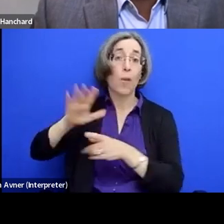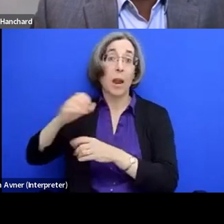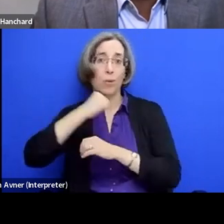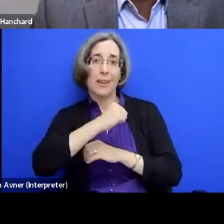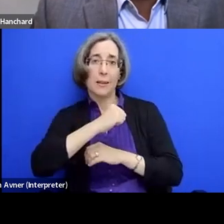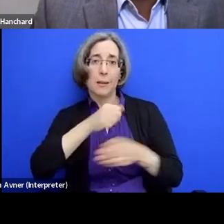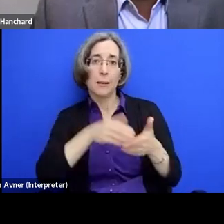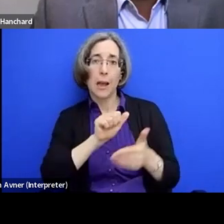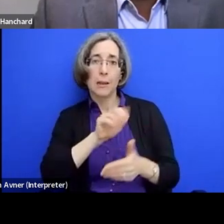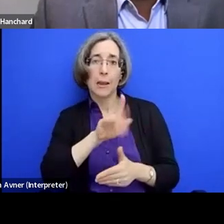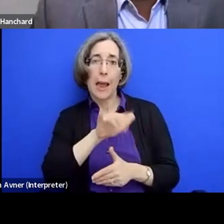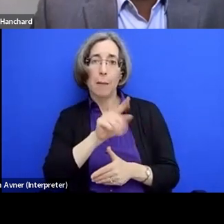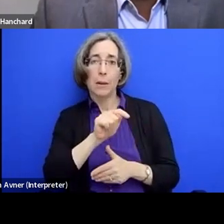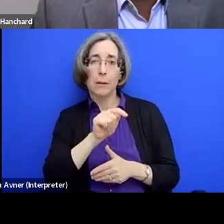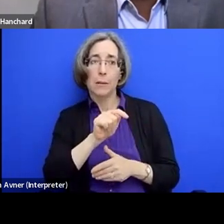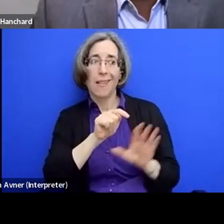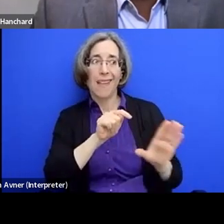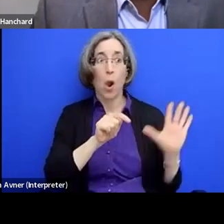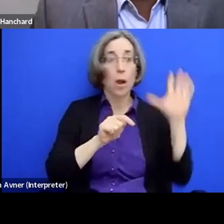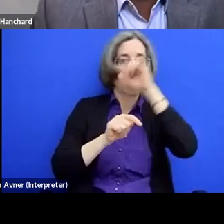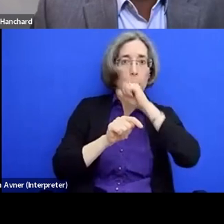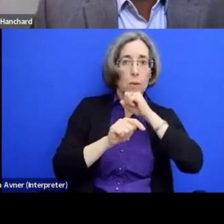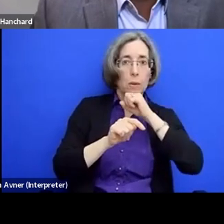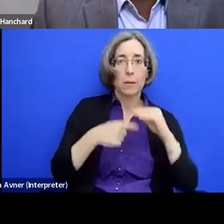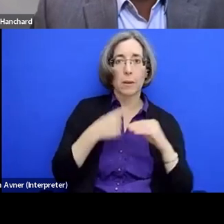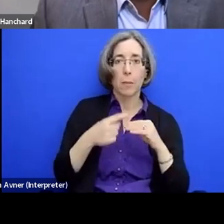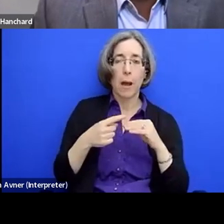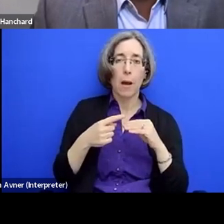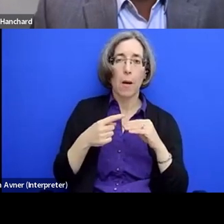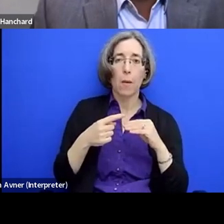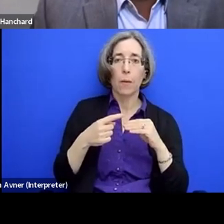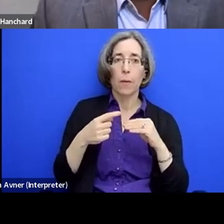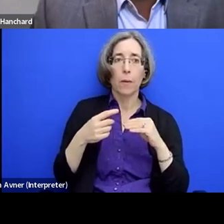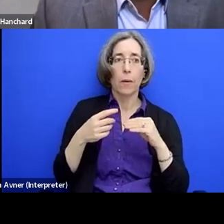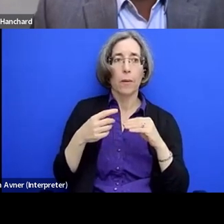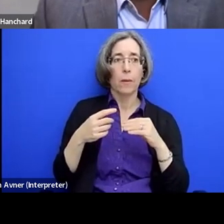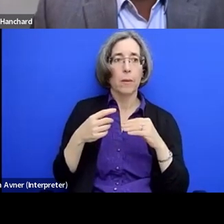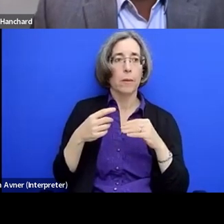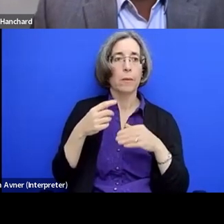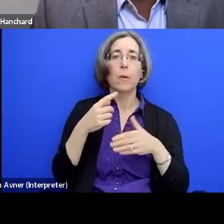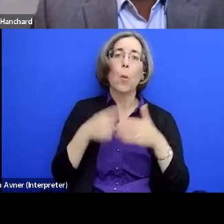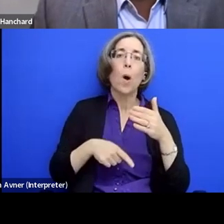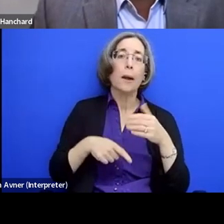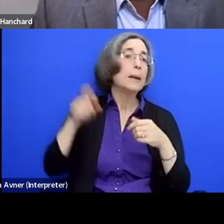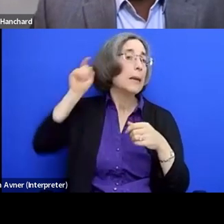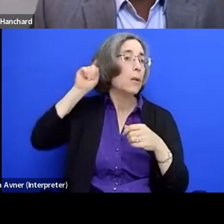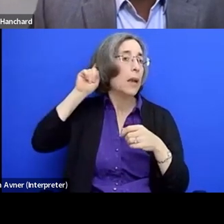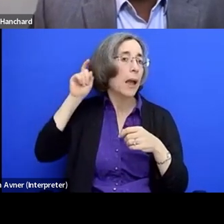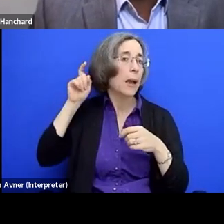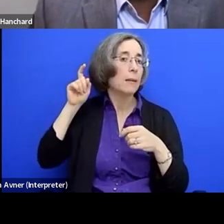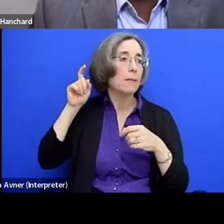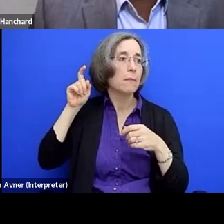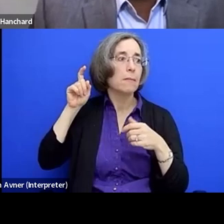um, you know, what a, what, what a, what a hearing aid should, um, what is it